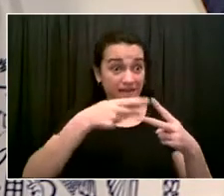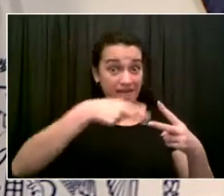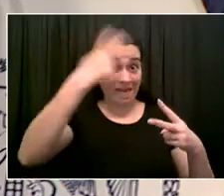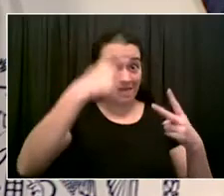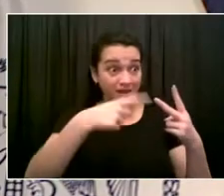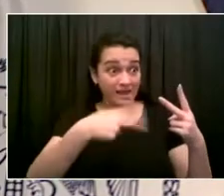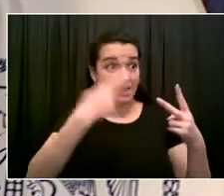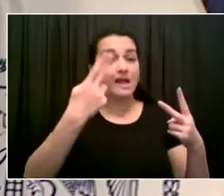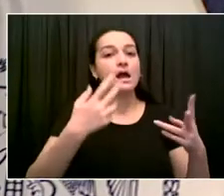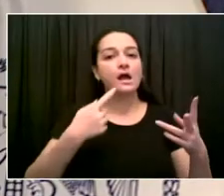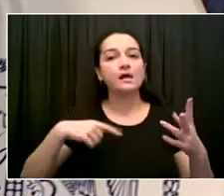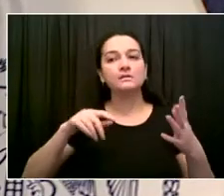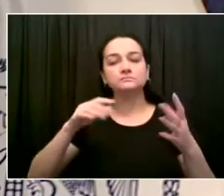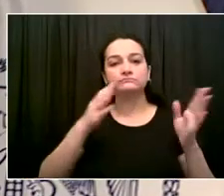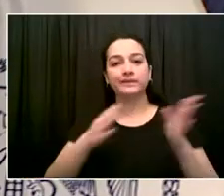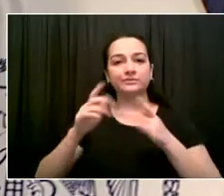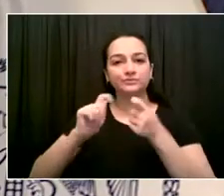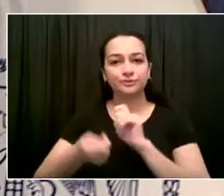Dr. Choksi.